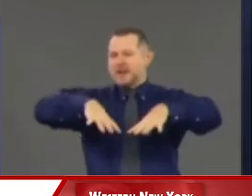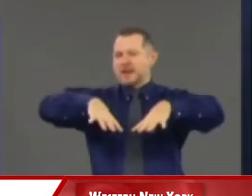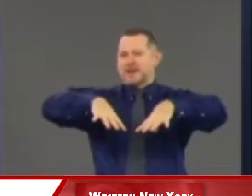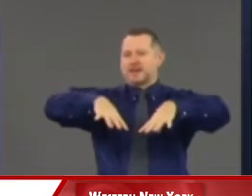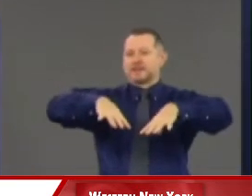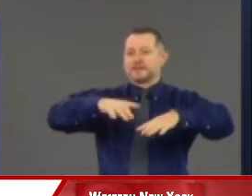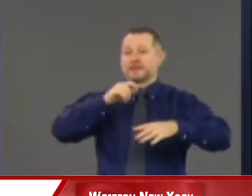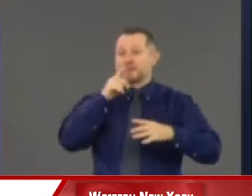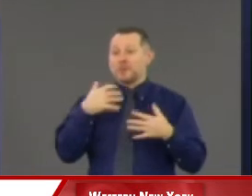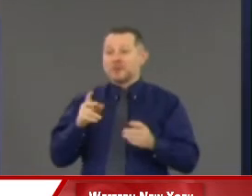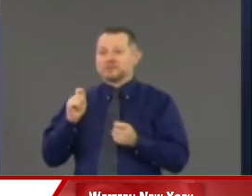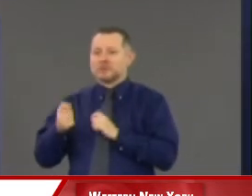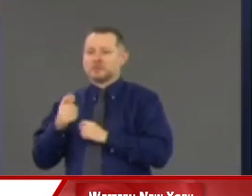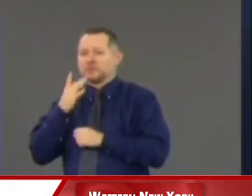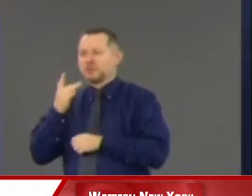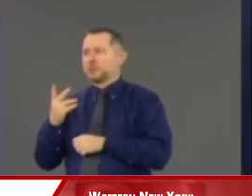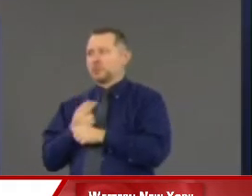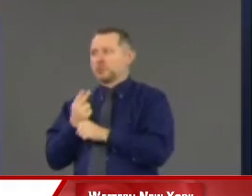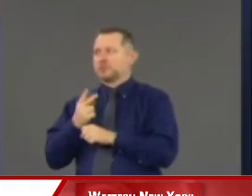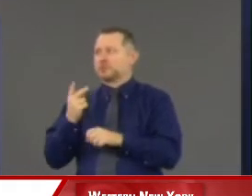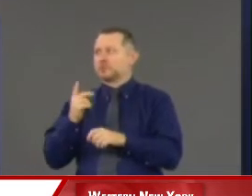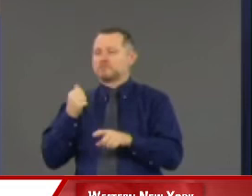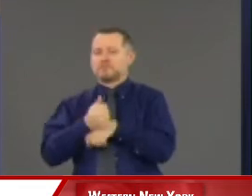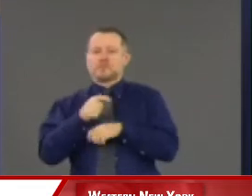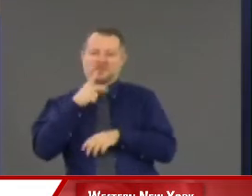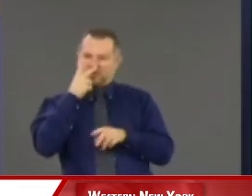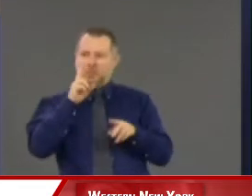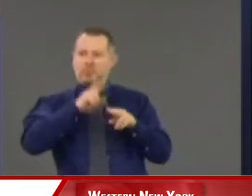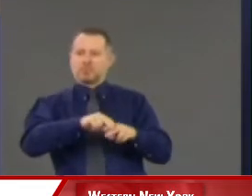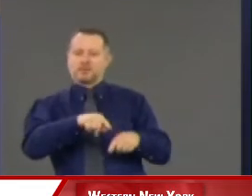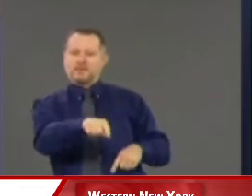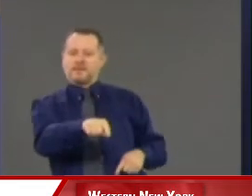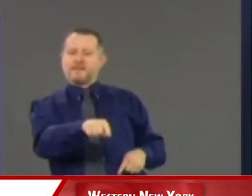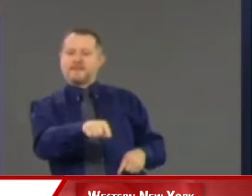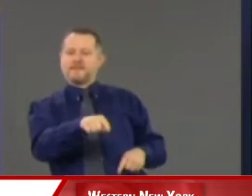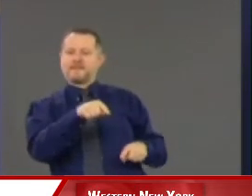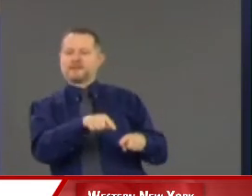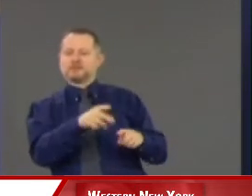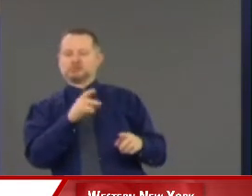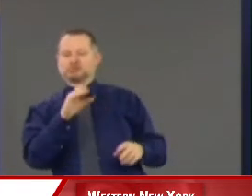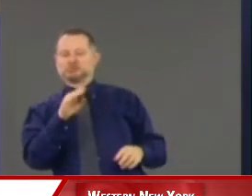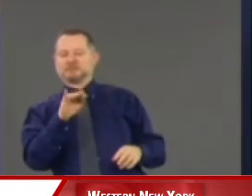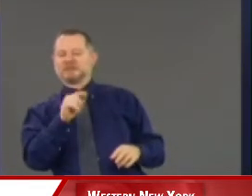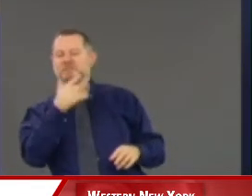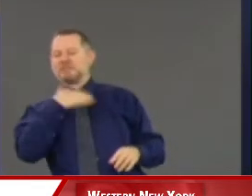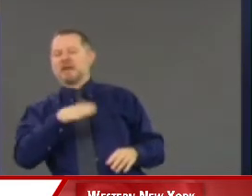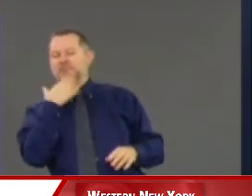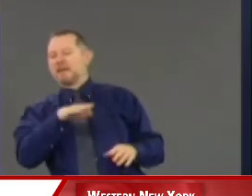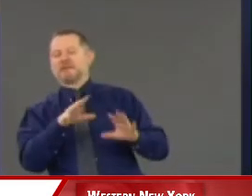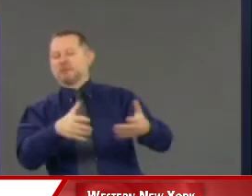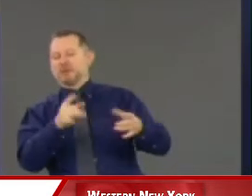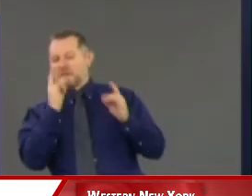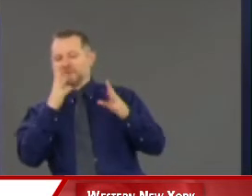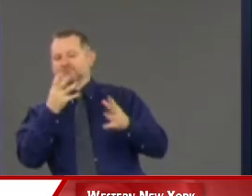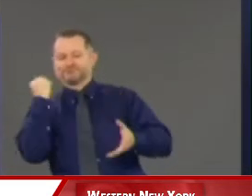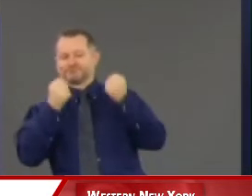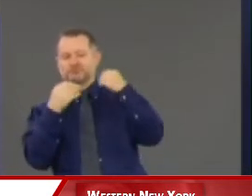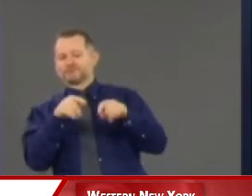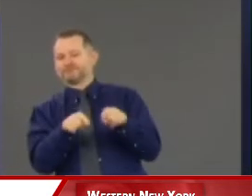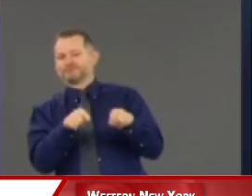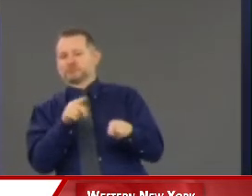This will become, they'll try to make it all about criminality. Which I don't, which I believe